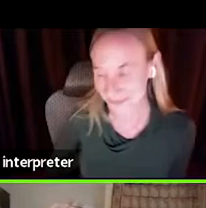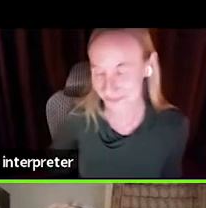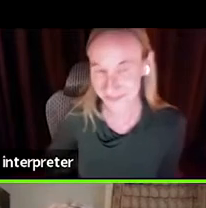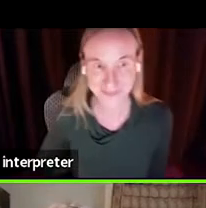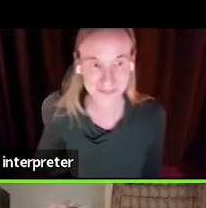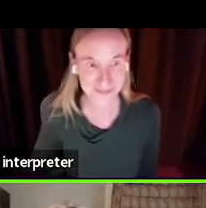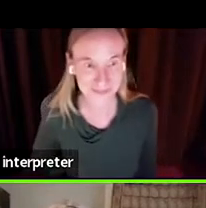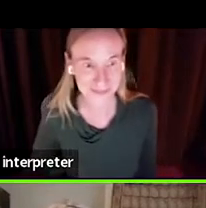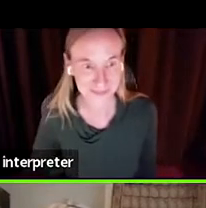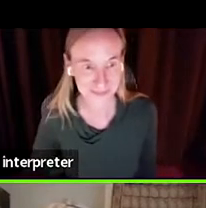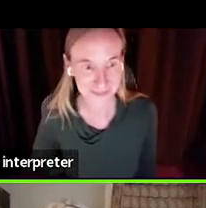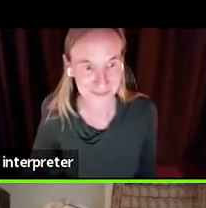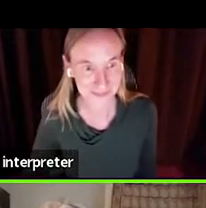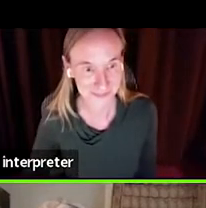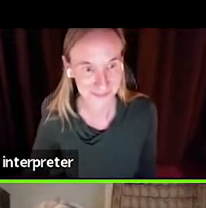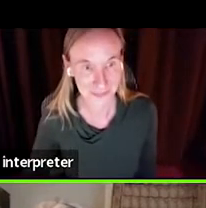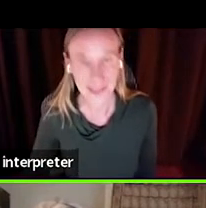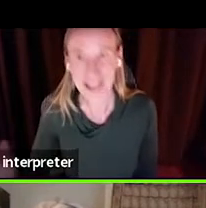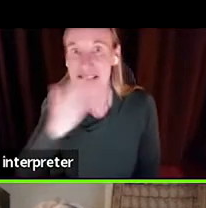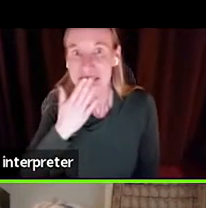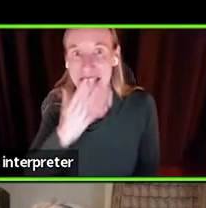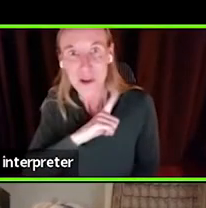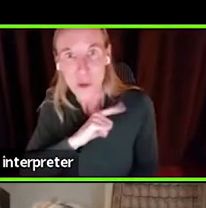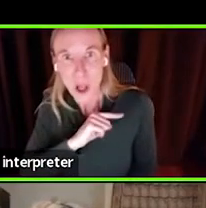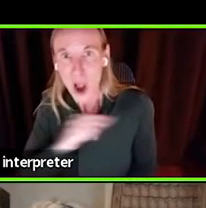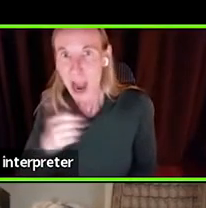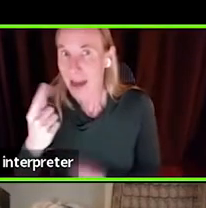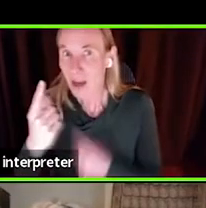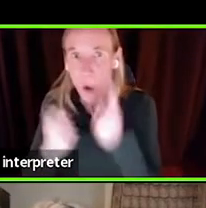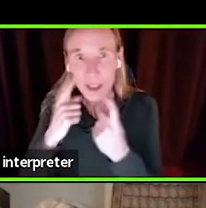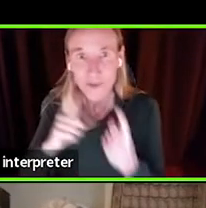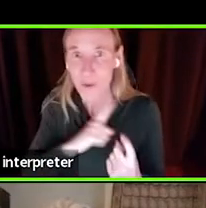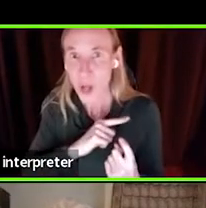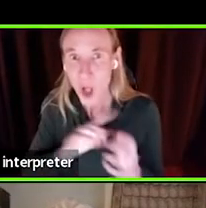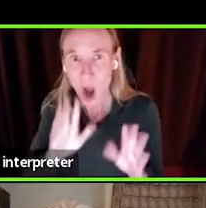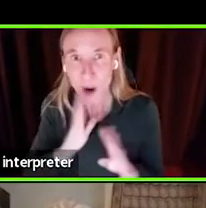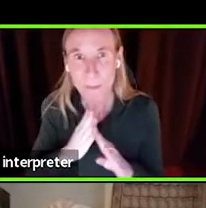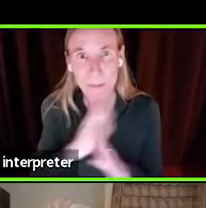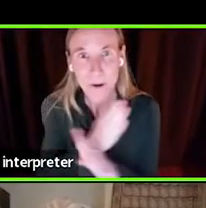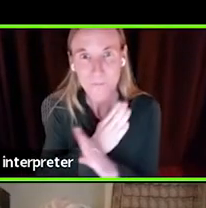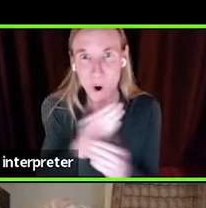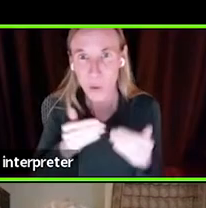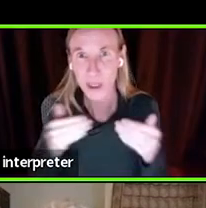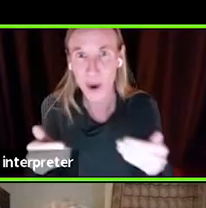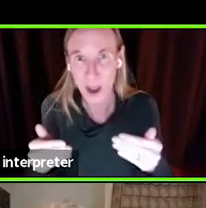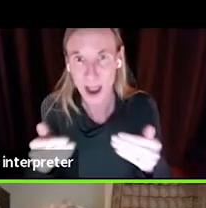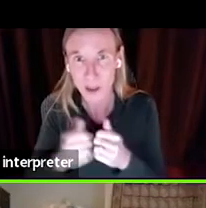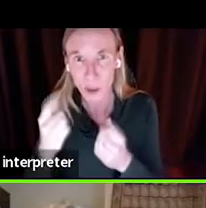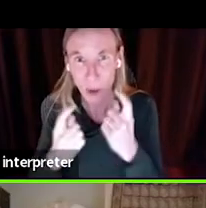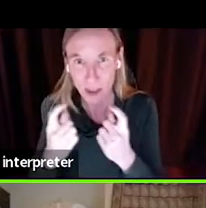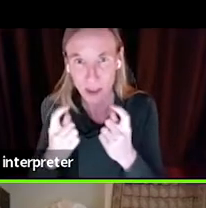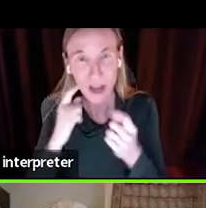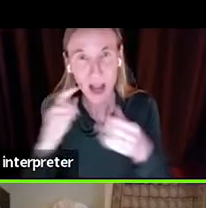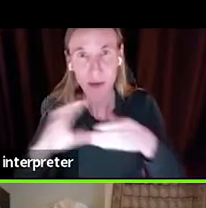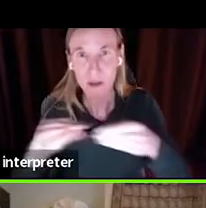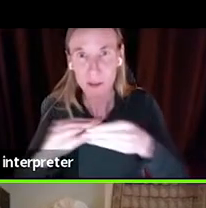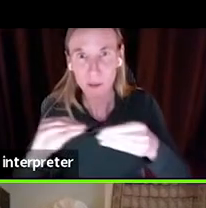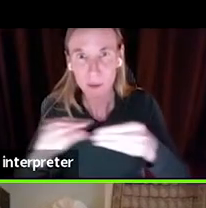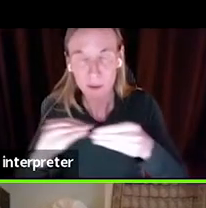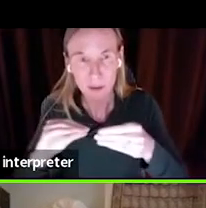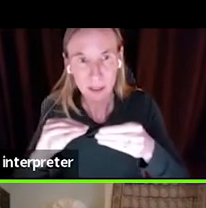Thank you. Does anybody have any questions for Laura? Before we jump to questions, I'd like to just